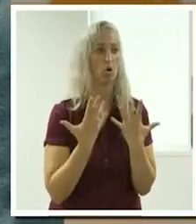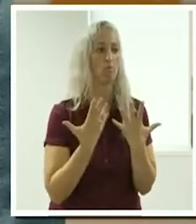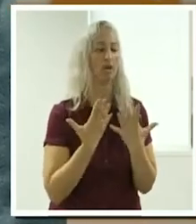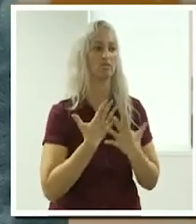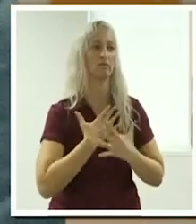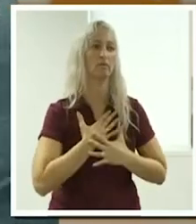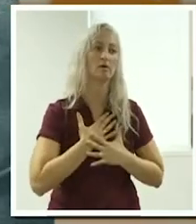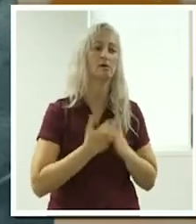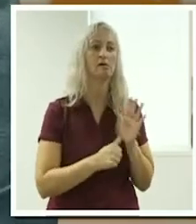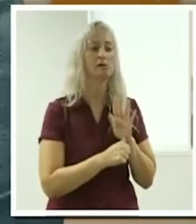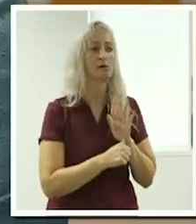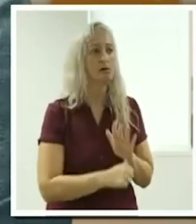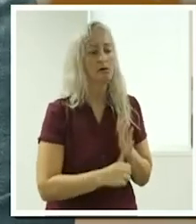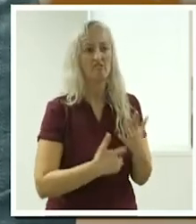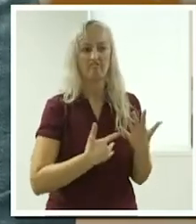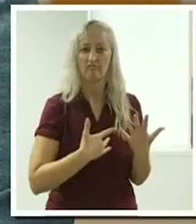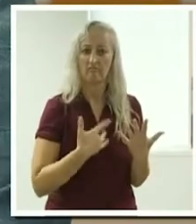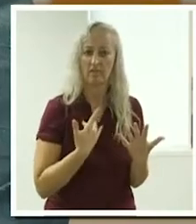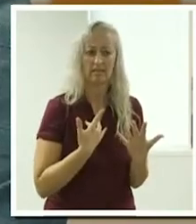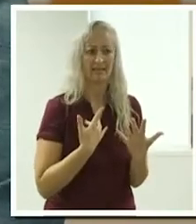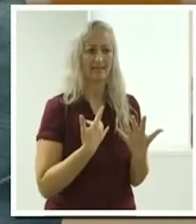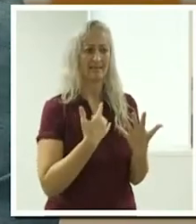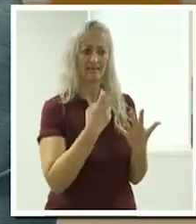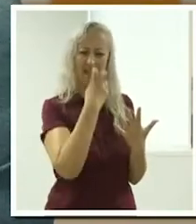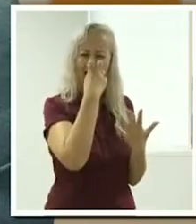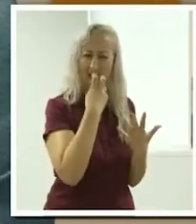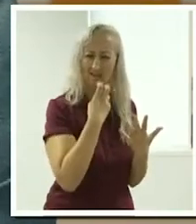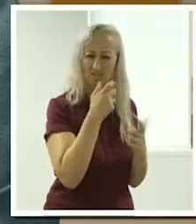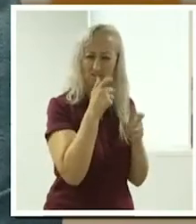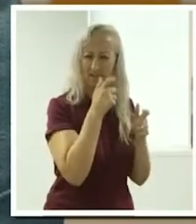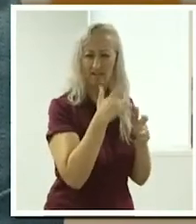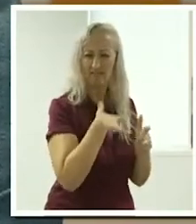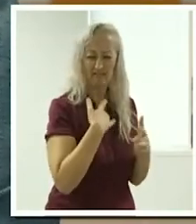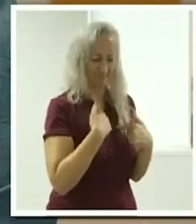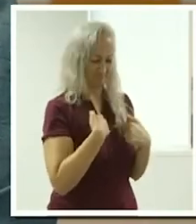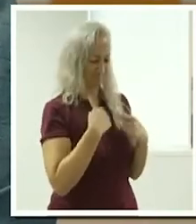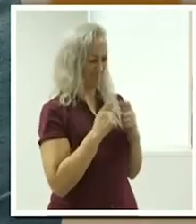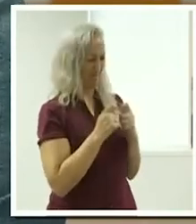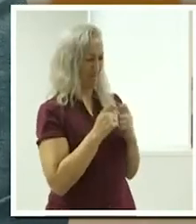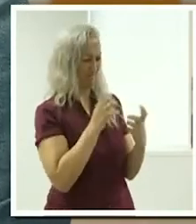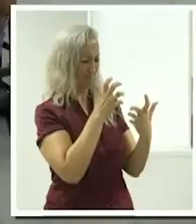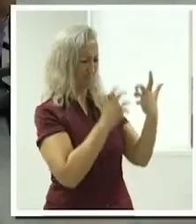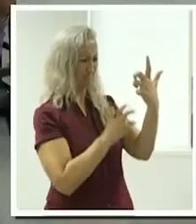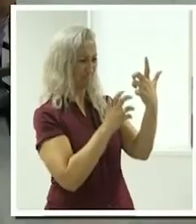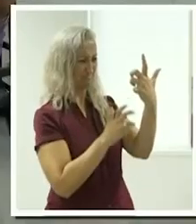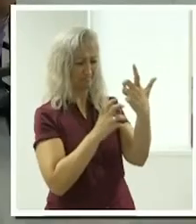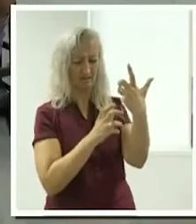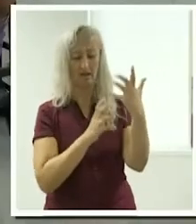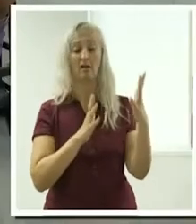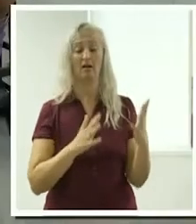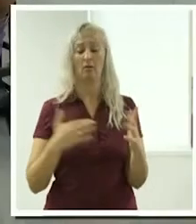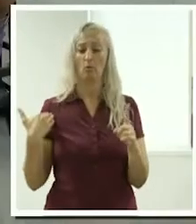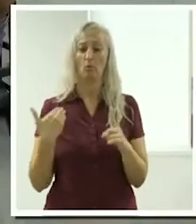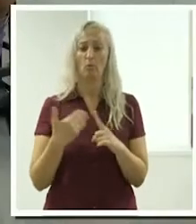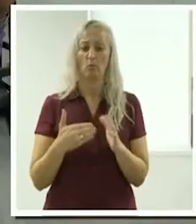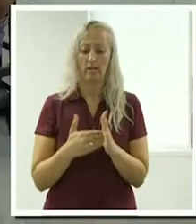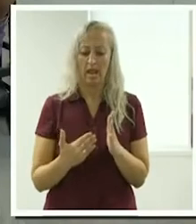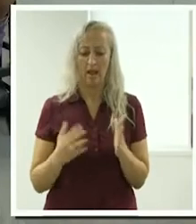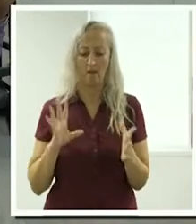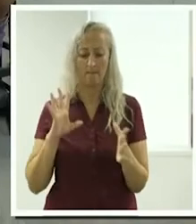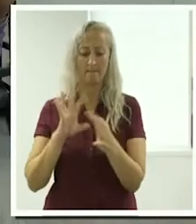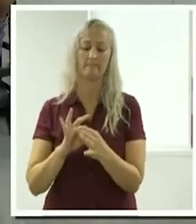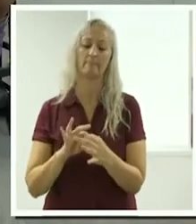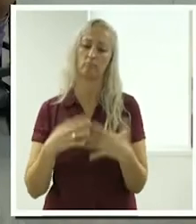not feeling valued um so just do it believe in yourself well can i say having met you